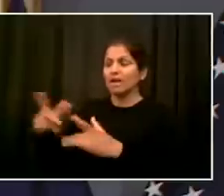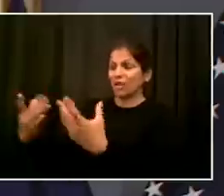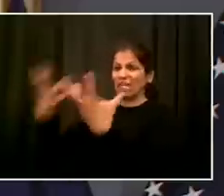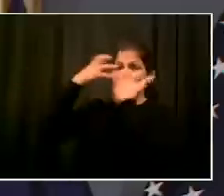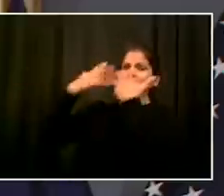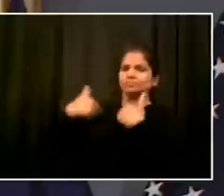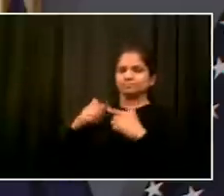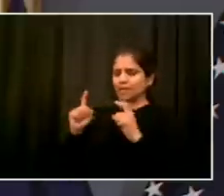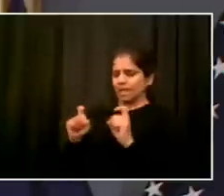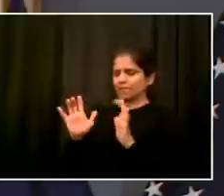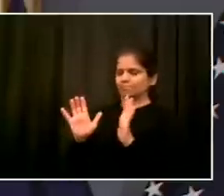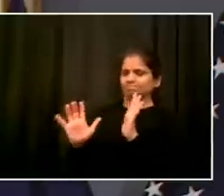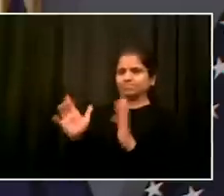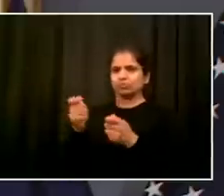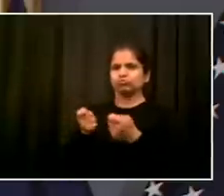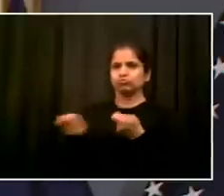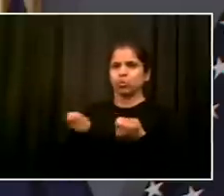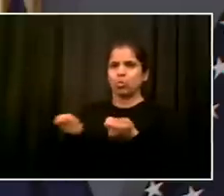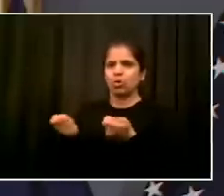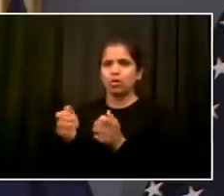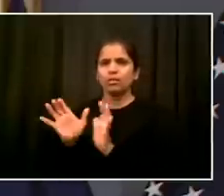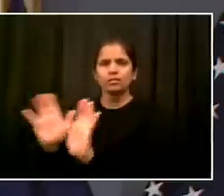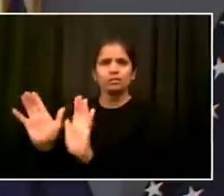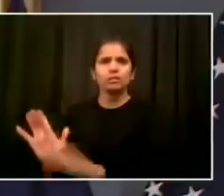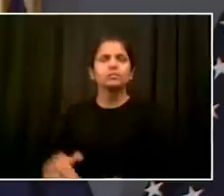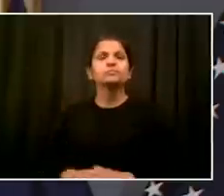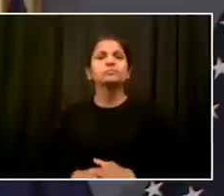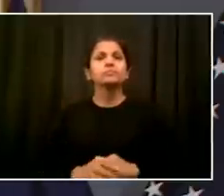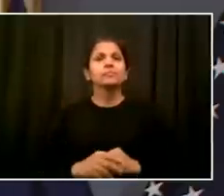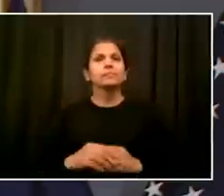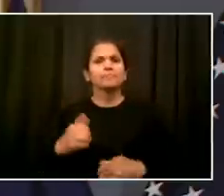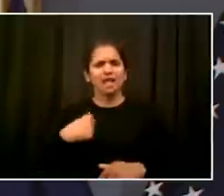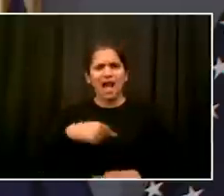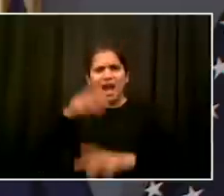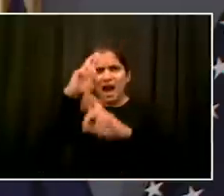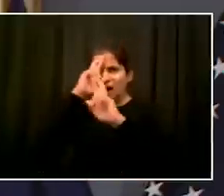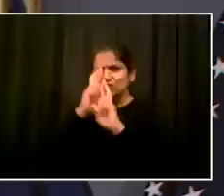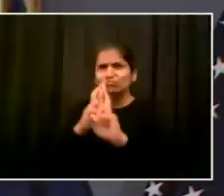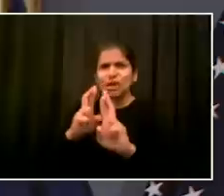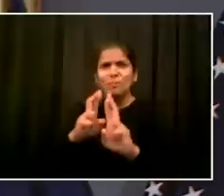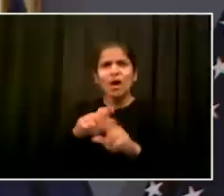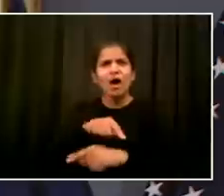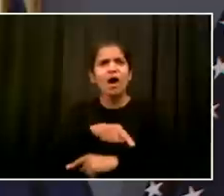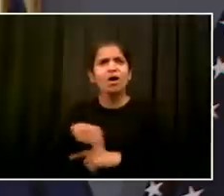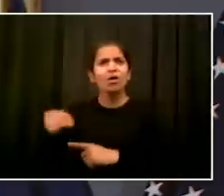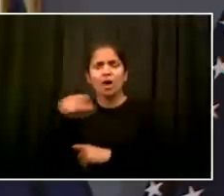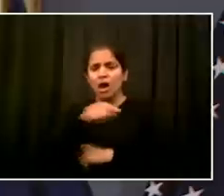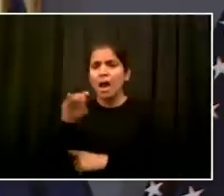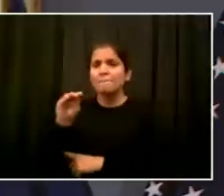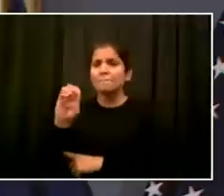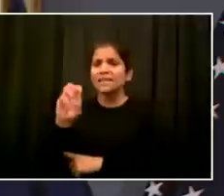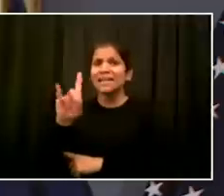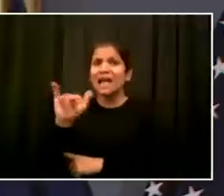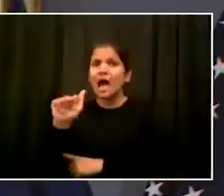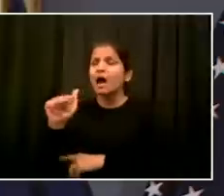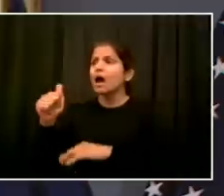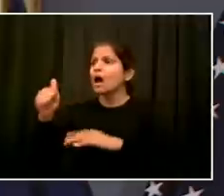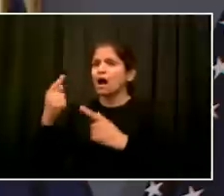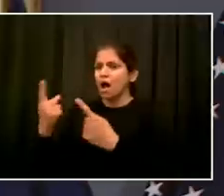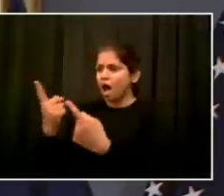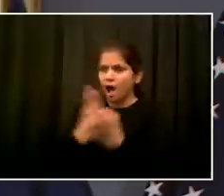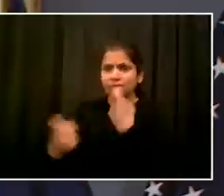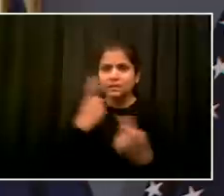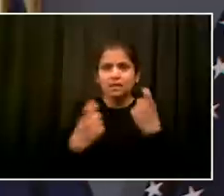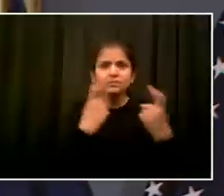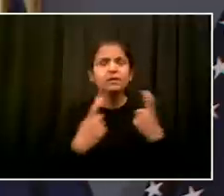of police reform, nonstop police reform. Anyone out there who thinks this is the same NYPD it was six and a half years ago,